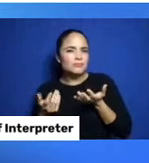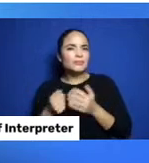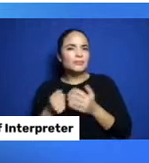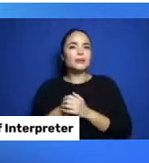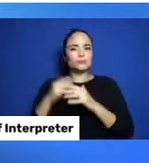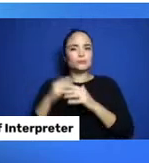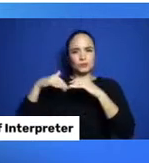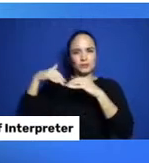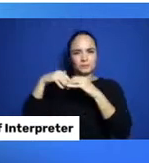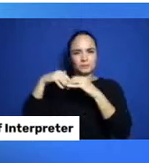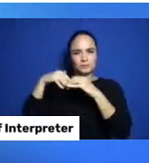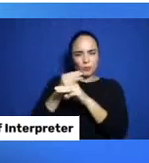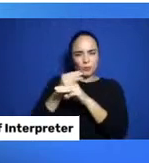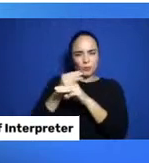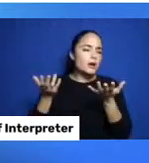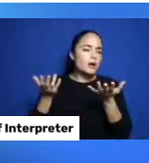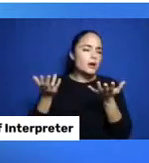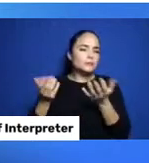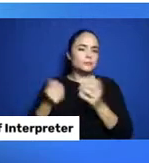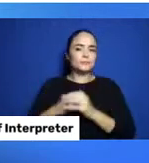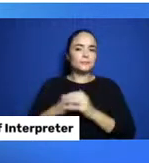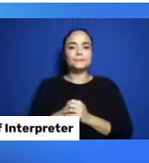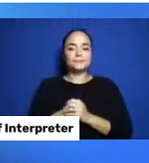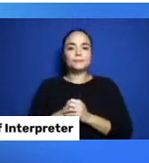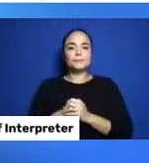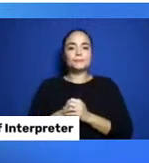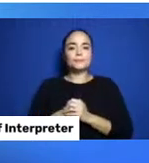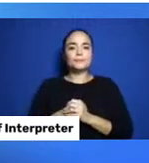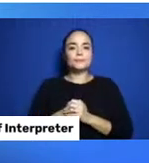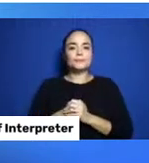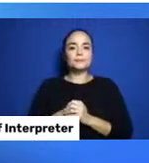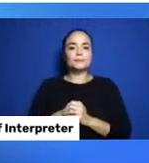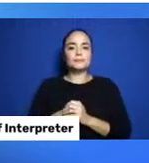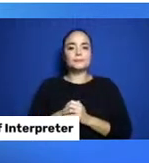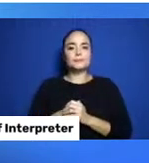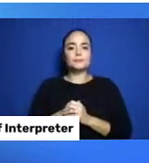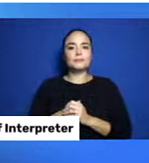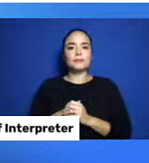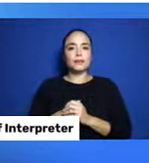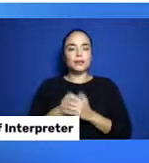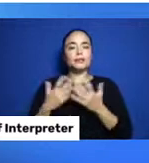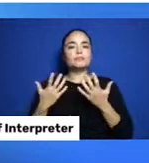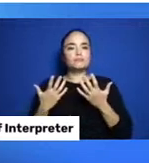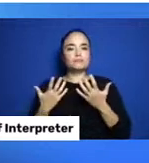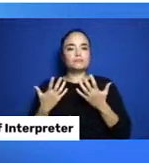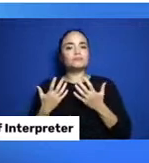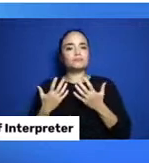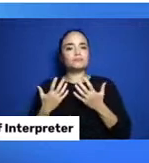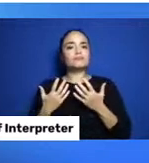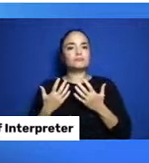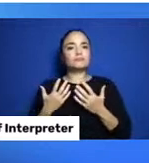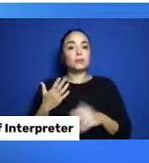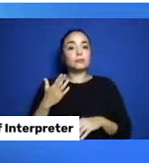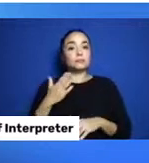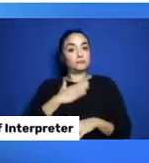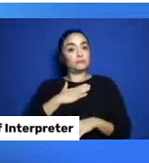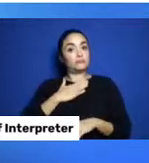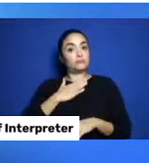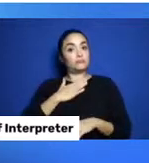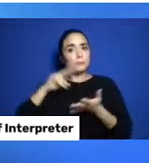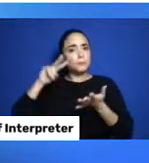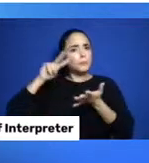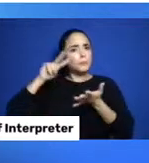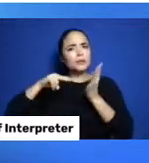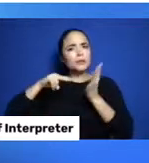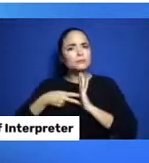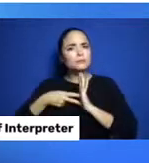Well, my definition of traditional Indigenous mathematics is math that